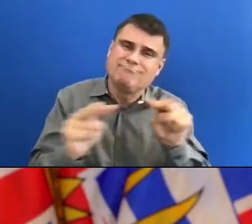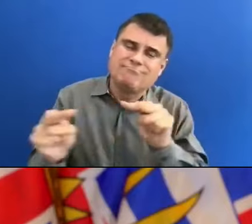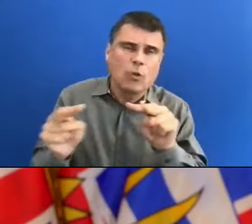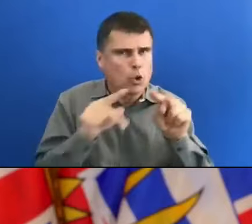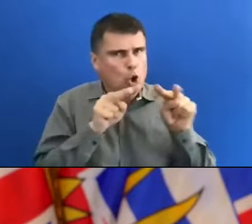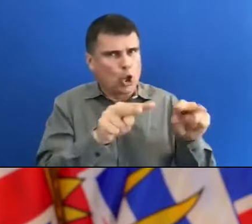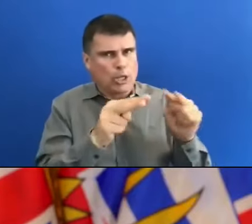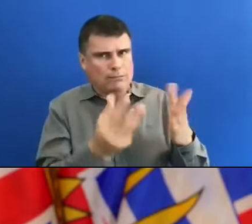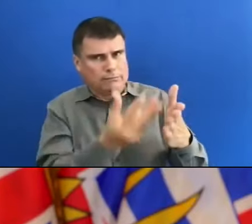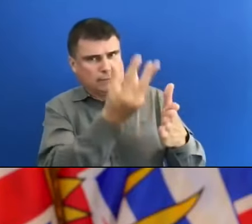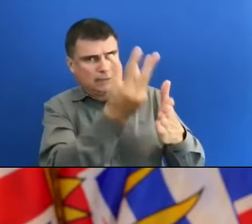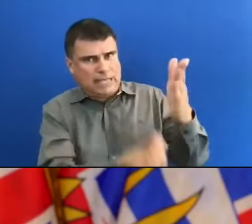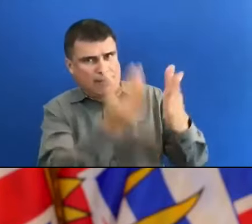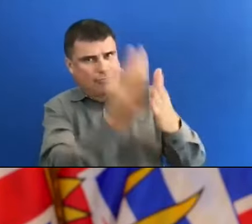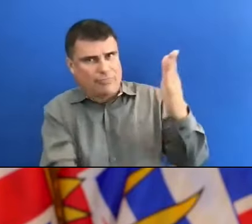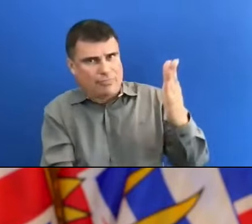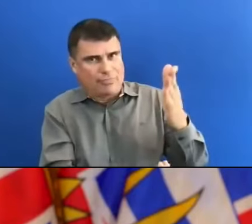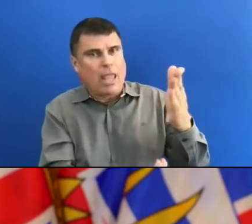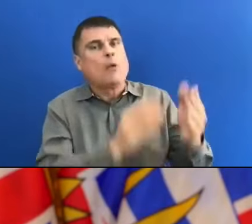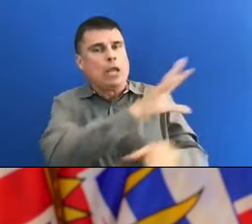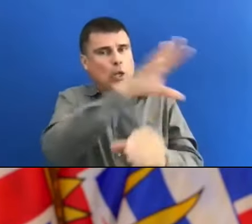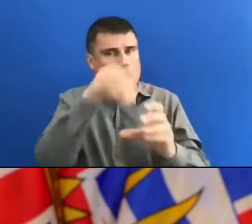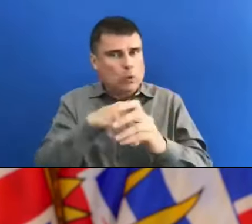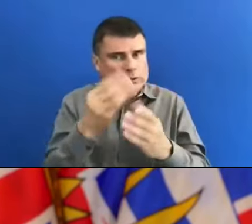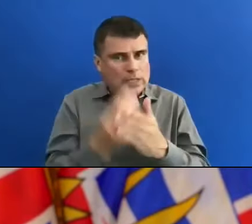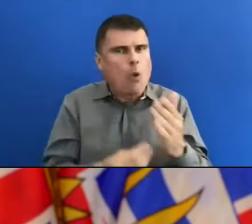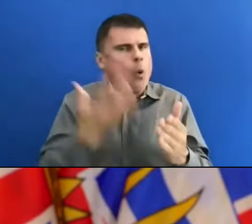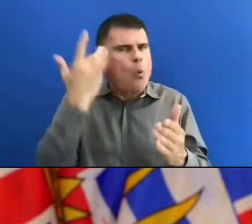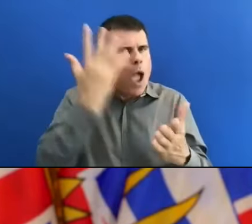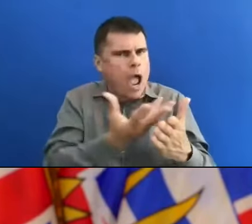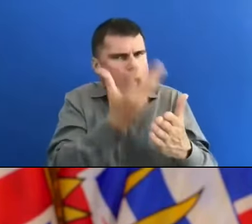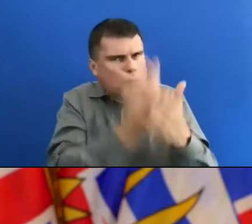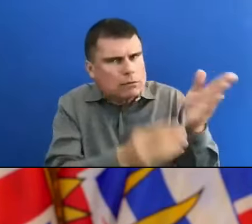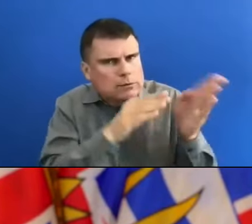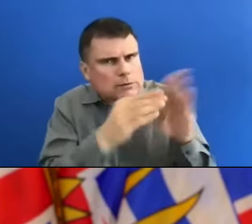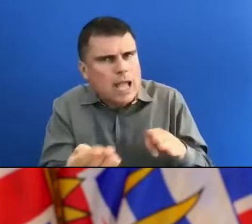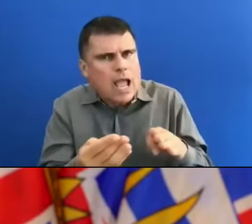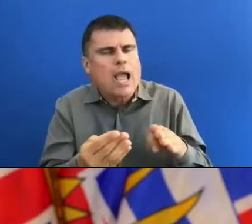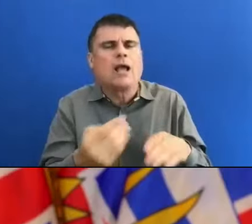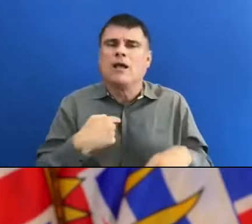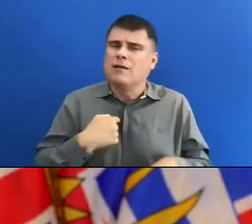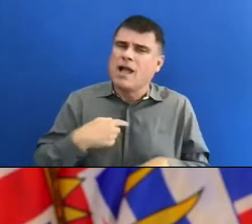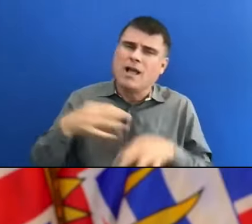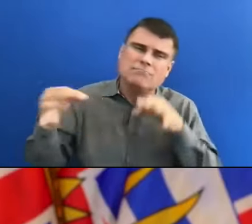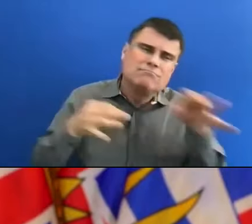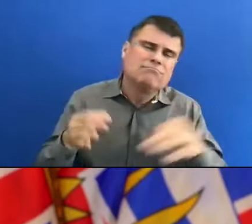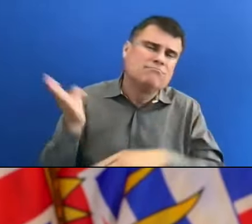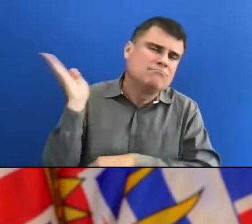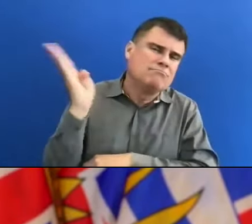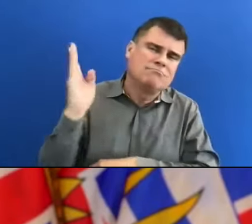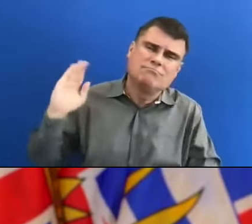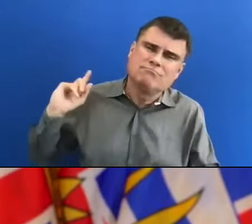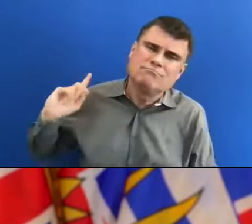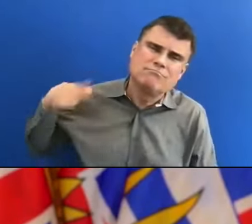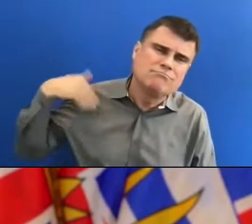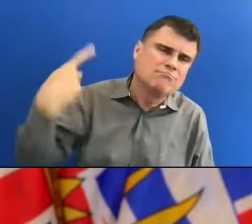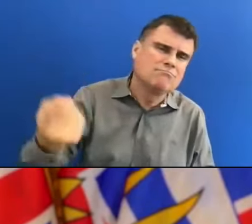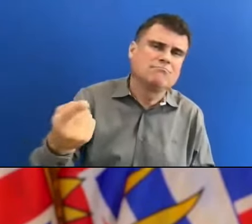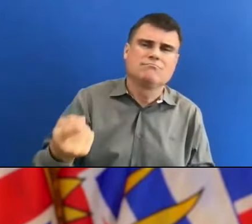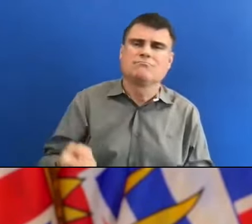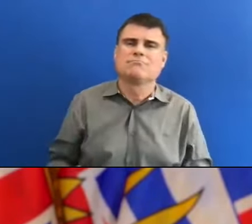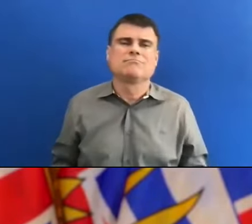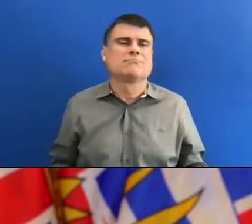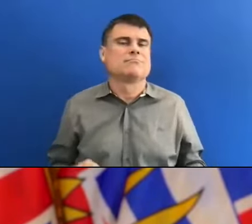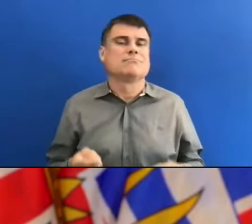and we've presented that a number of times. And very early on in this pandemic, we had an arrangement with the coroner's service. We worked